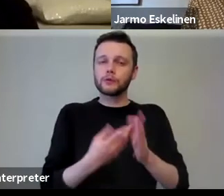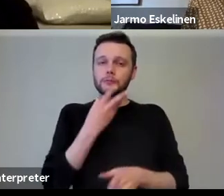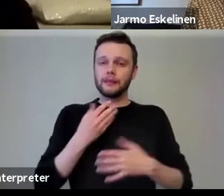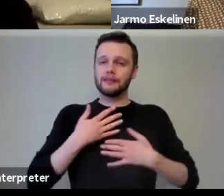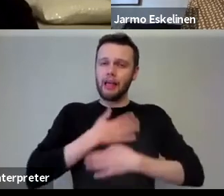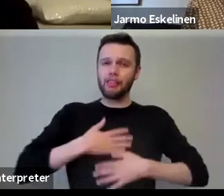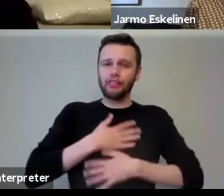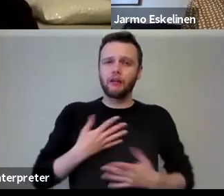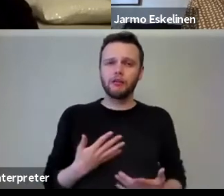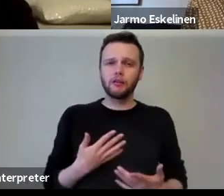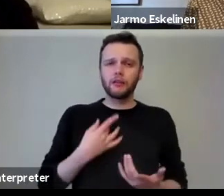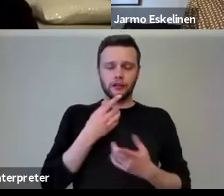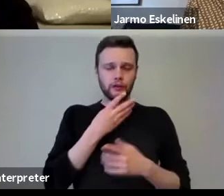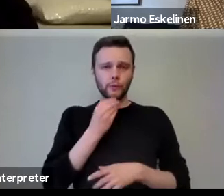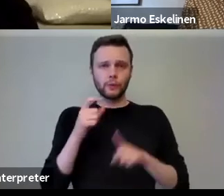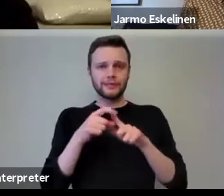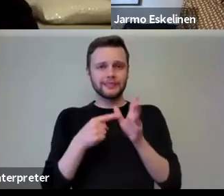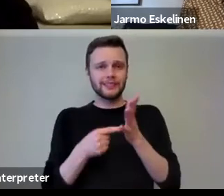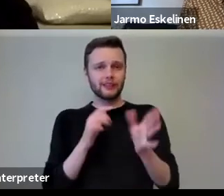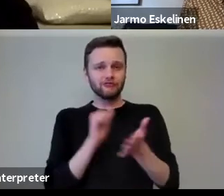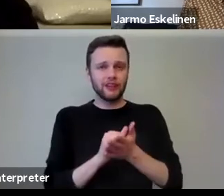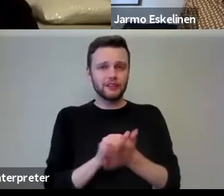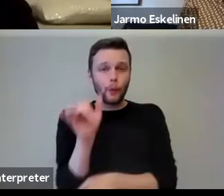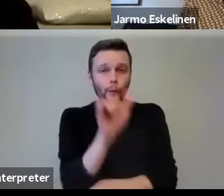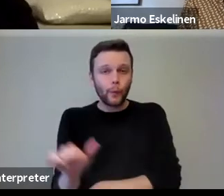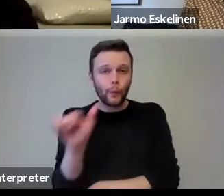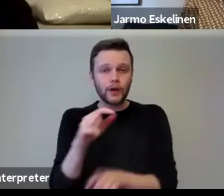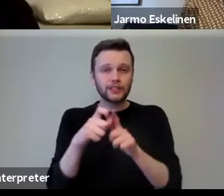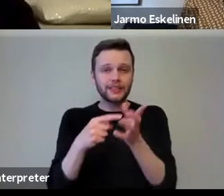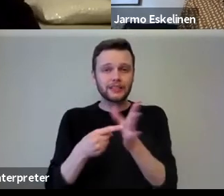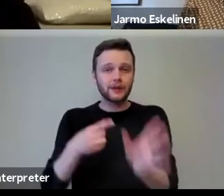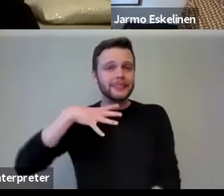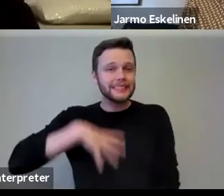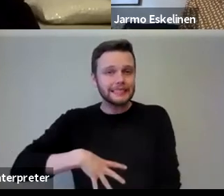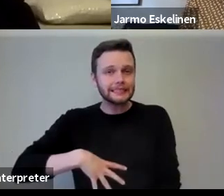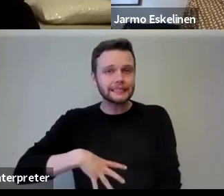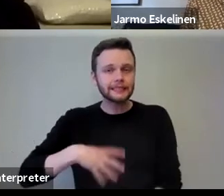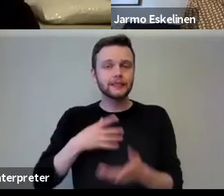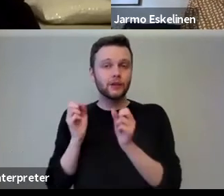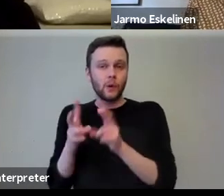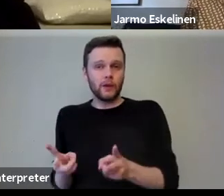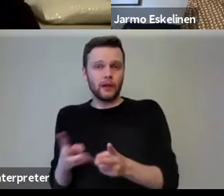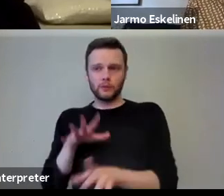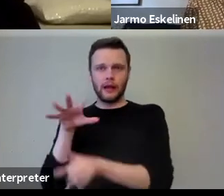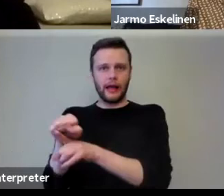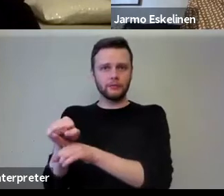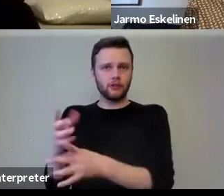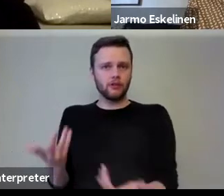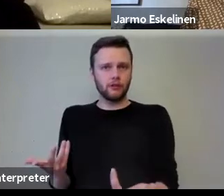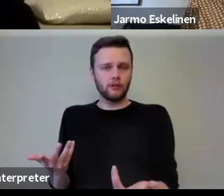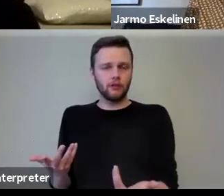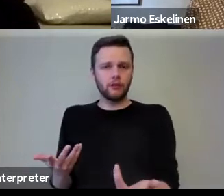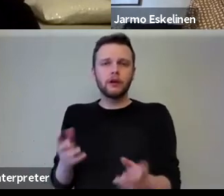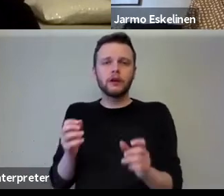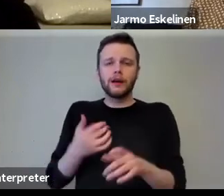and do data right. Which data do we need? Uh, is it okay for us to capture it? How can